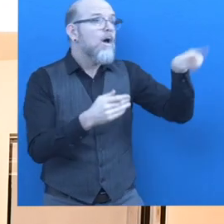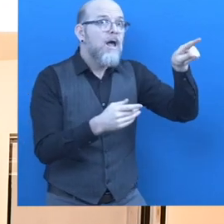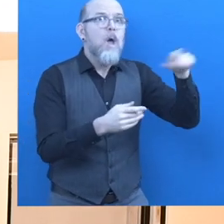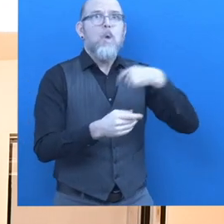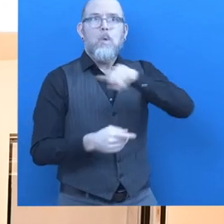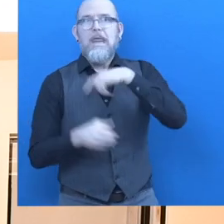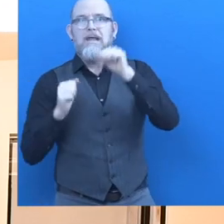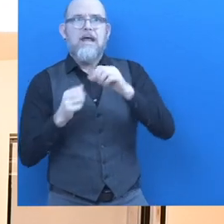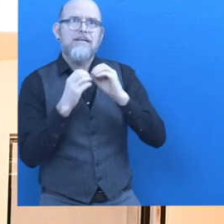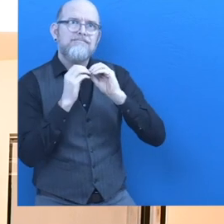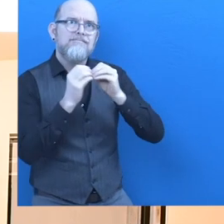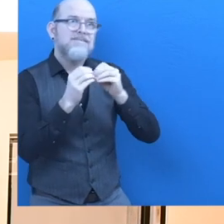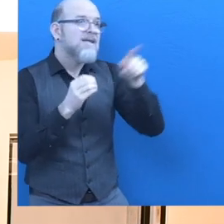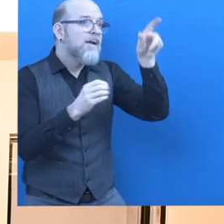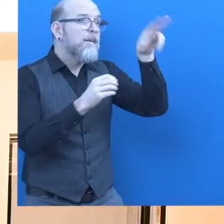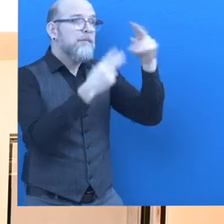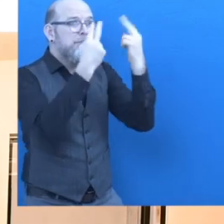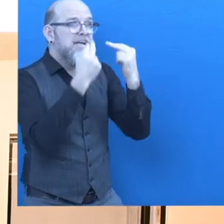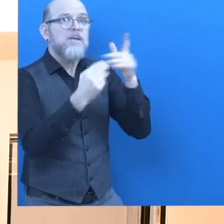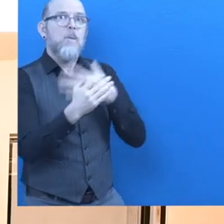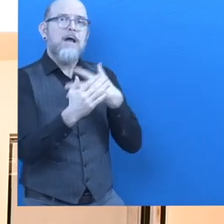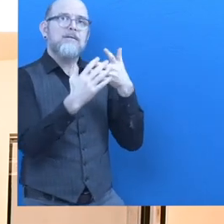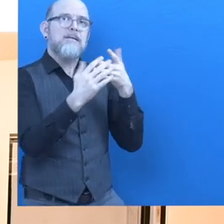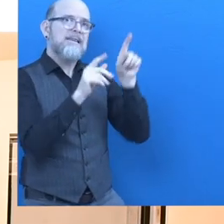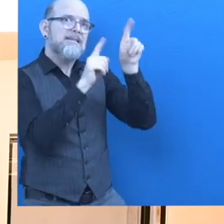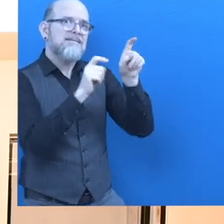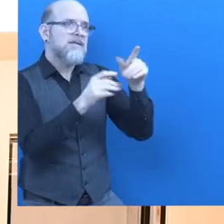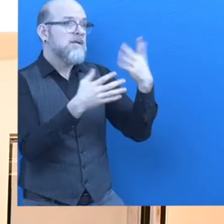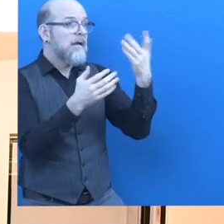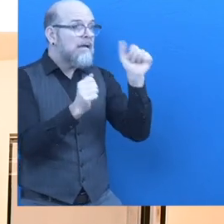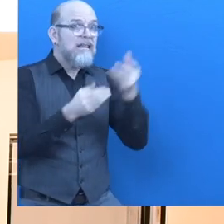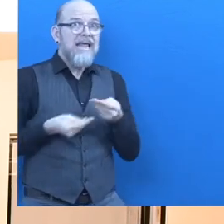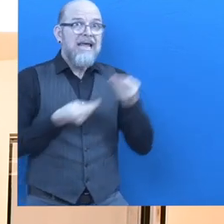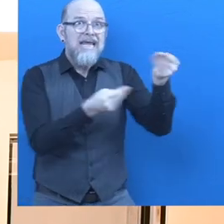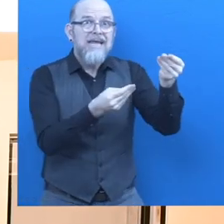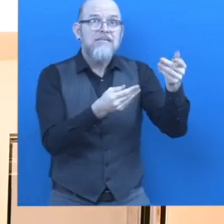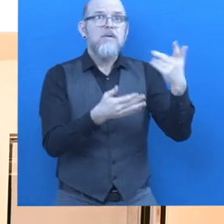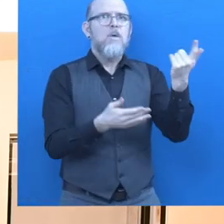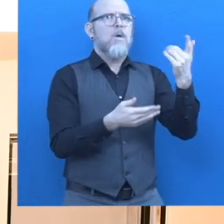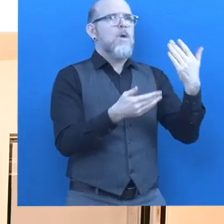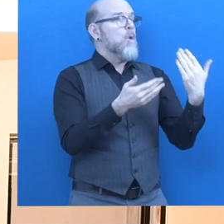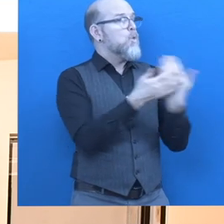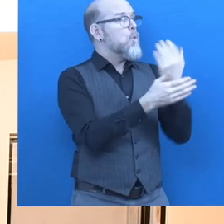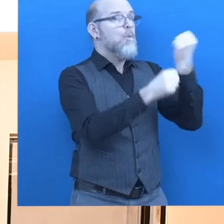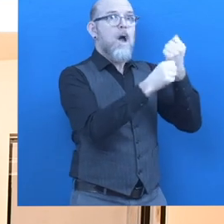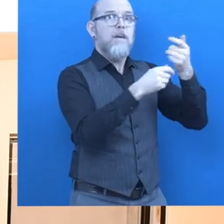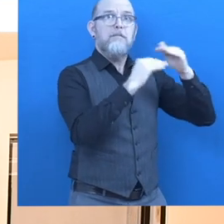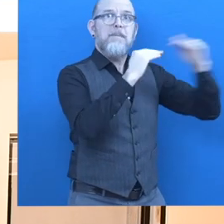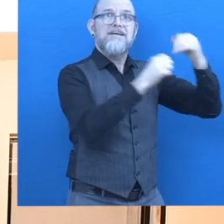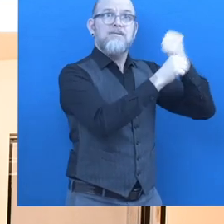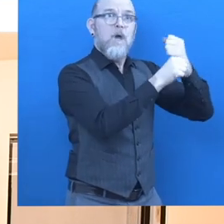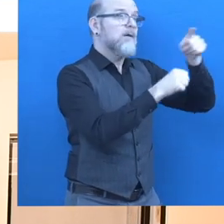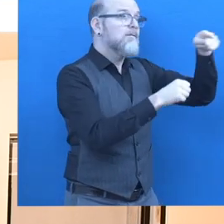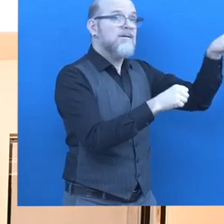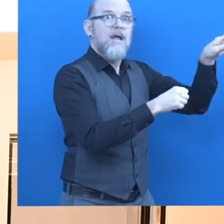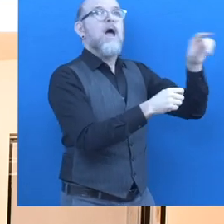it can be used well or if something is necessary, to adapt something in order to make it usable. Another area is that we are opening up new